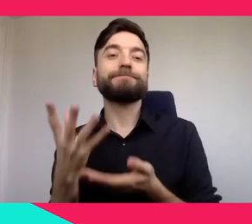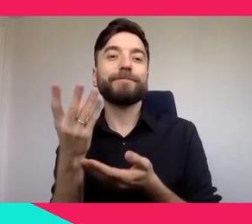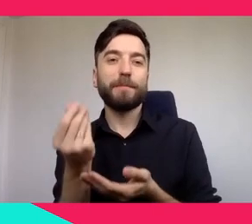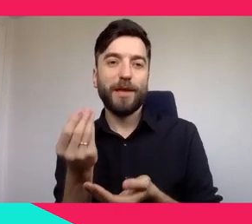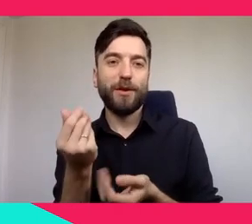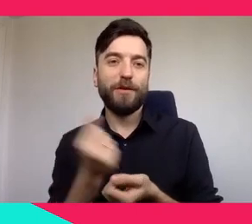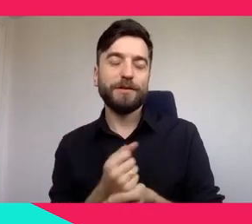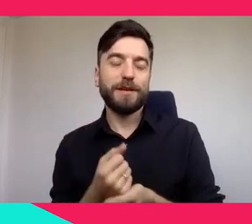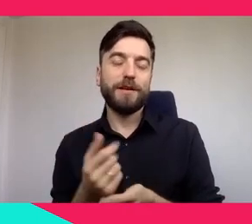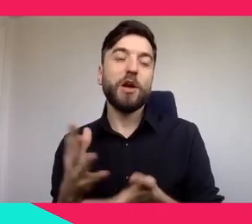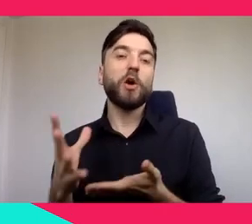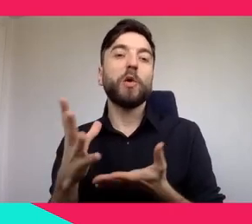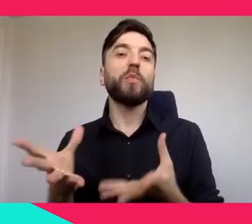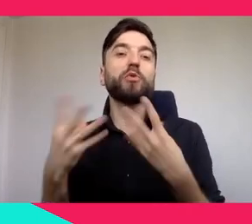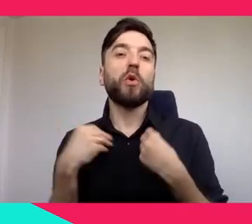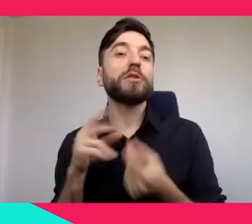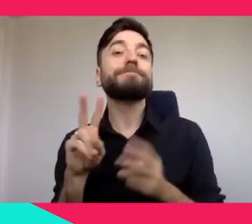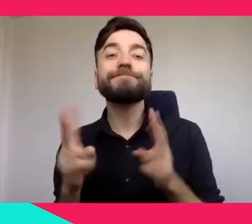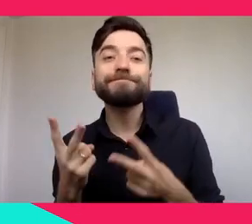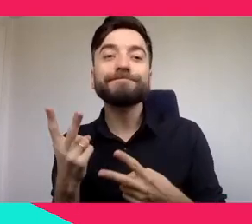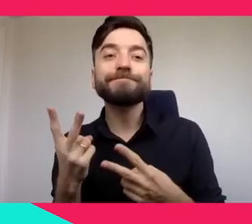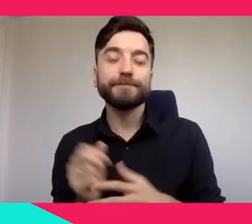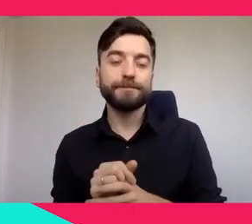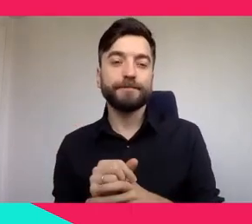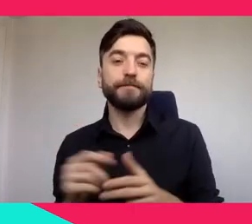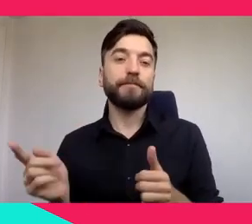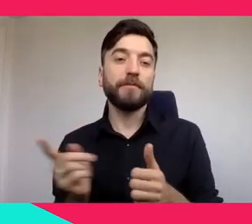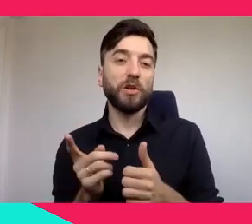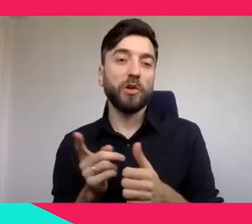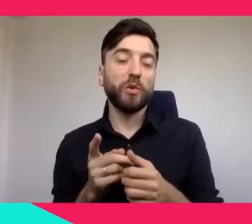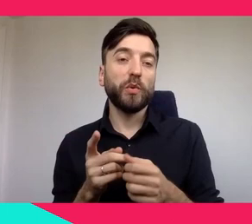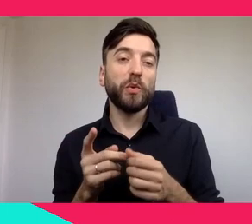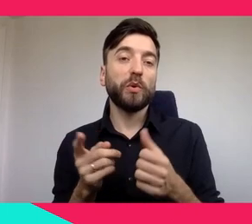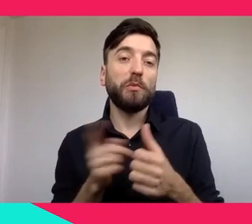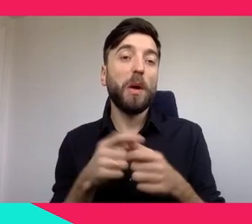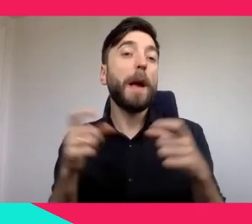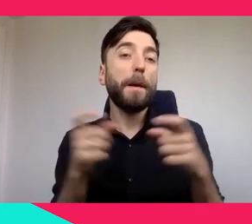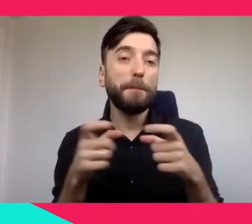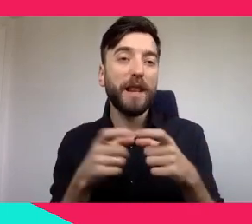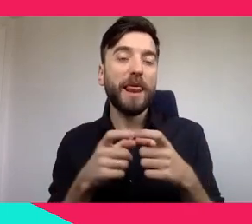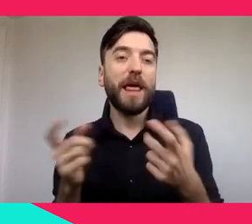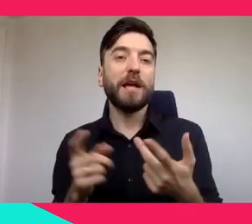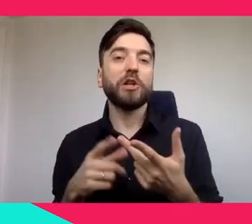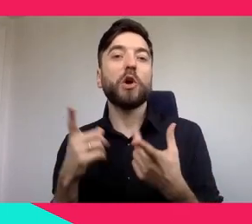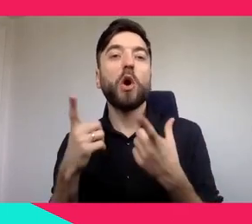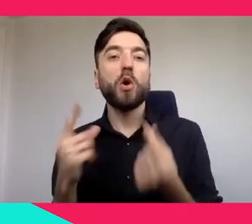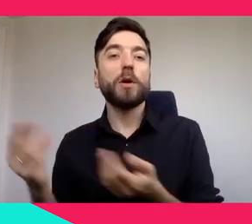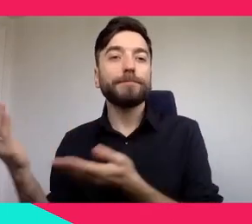Ticketing, public or private funding, sponsoring, stores, or even